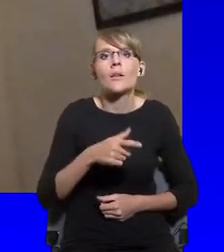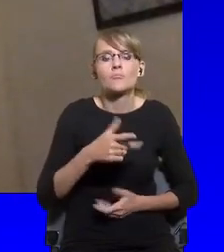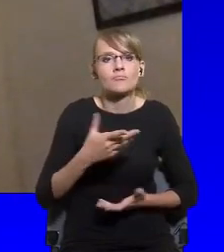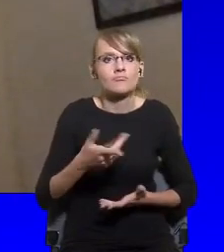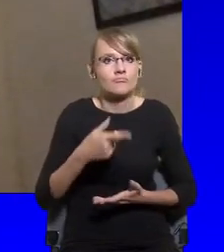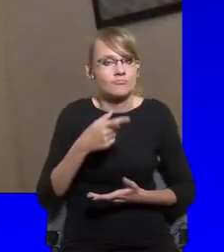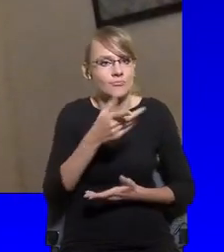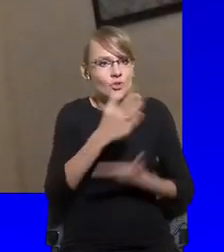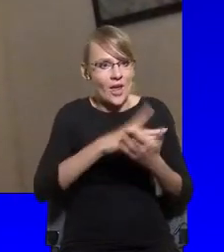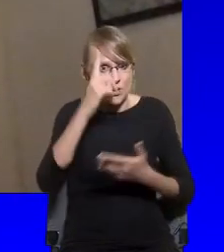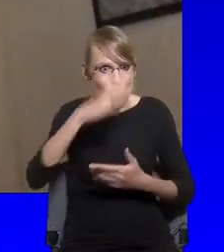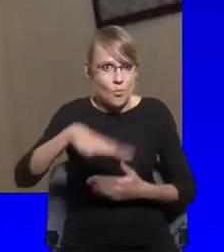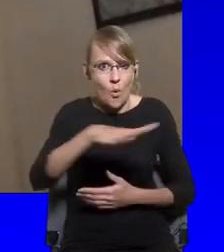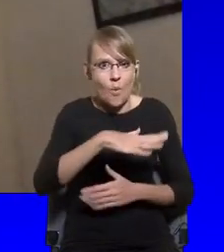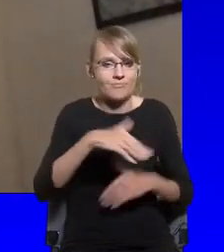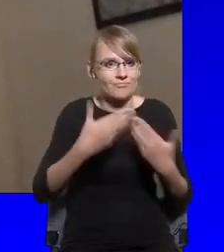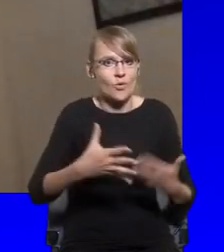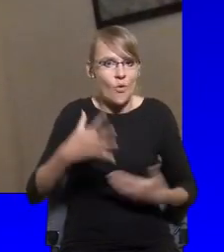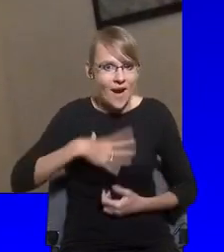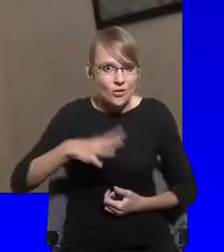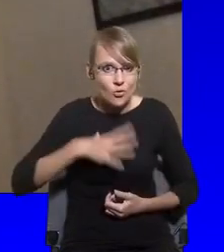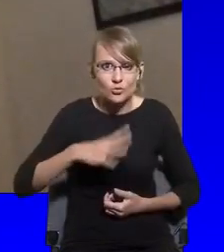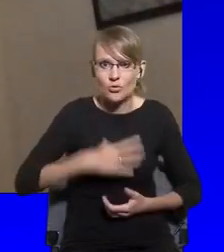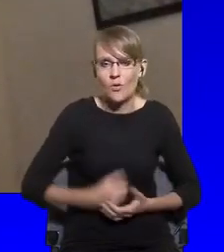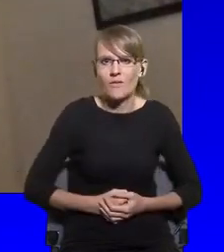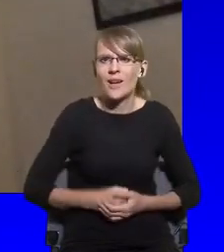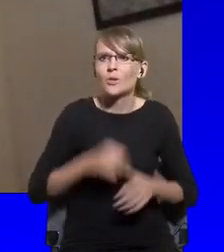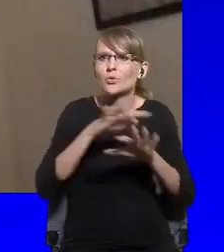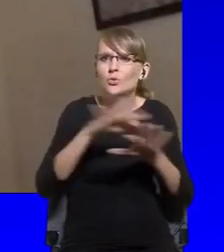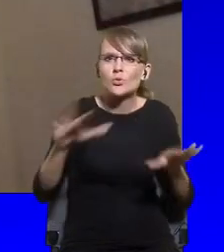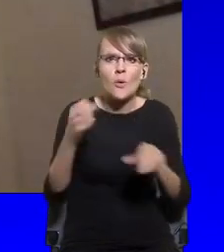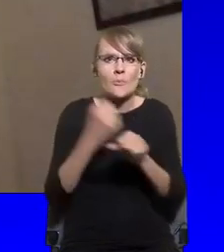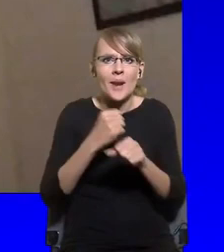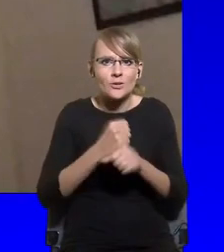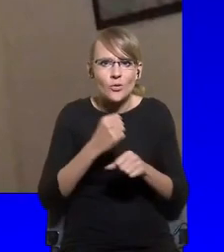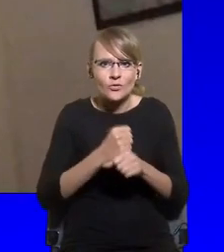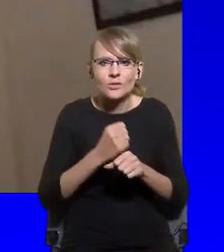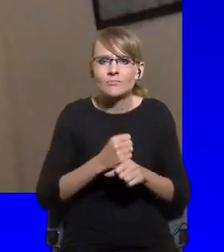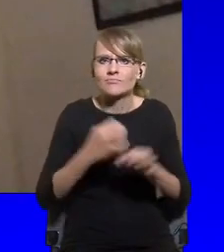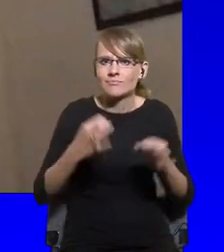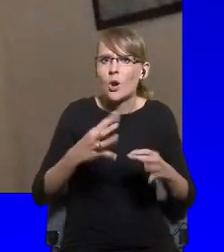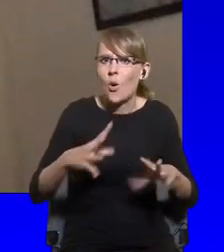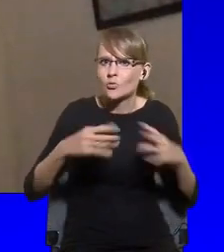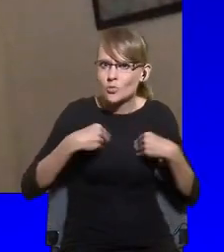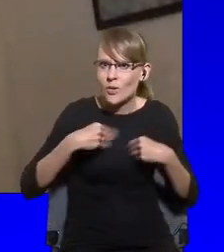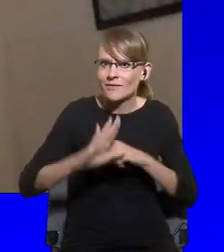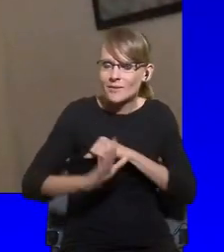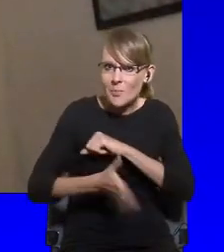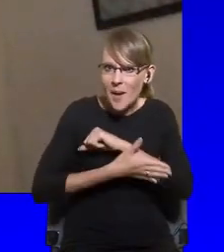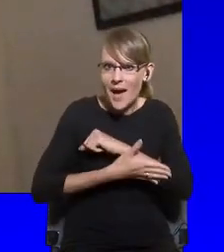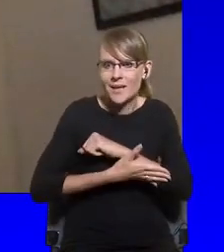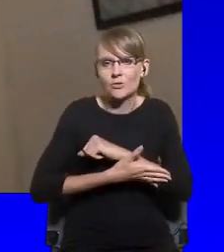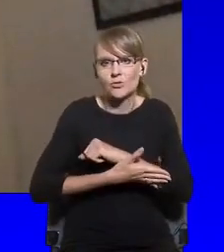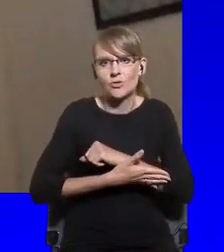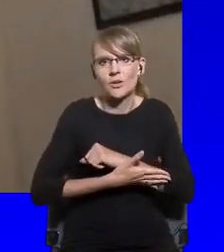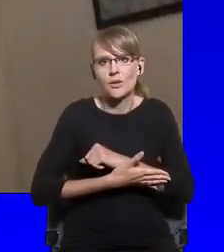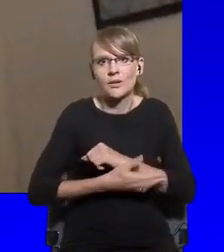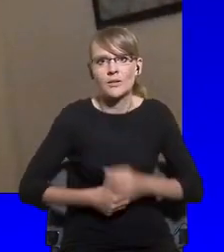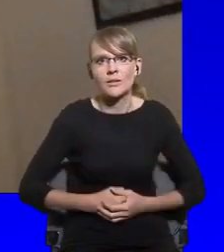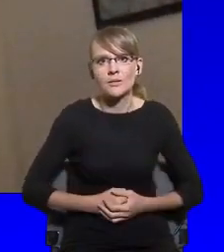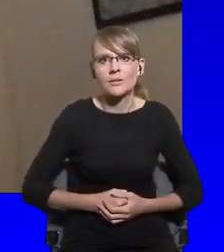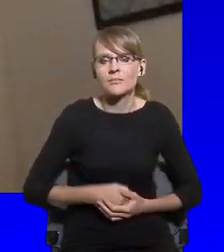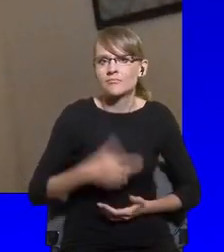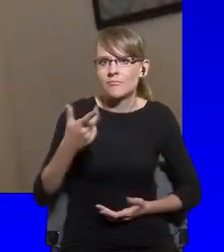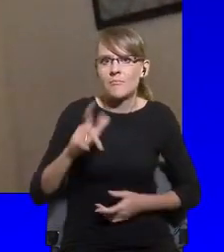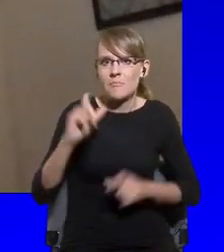are now being supported by the state and by our common endeavour, is